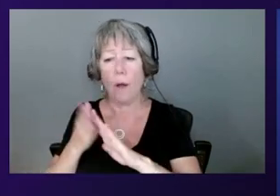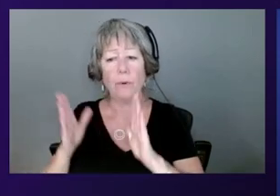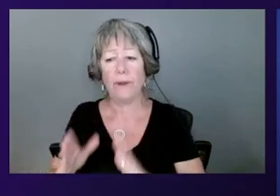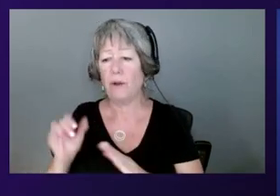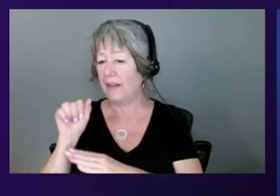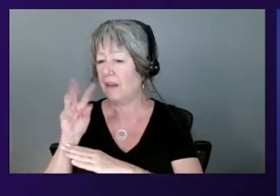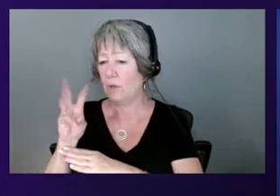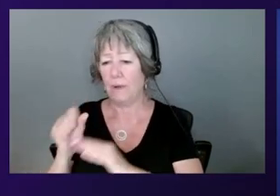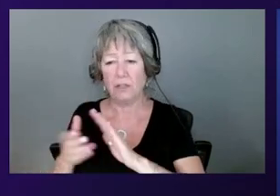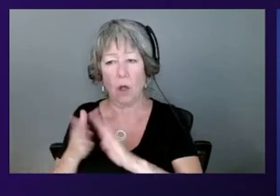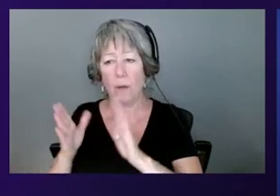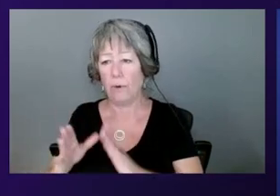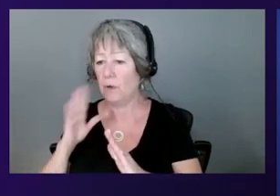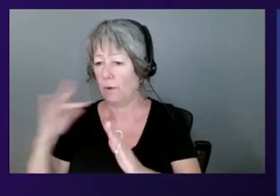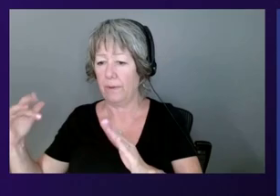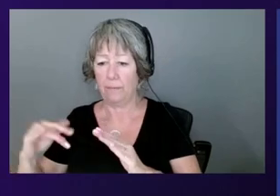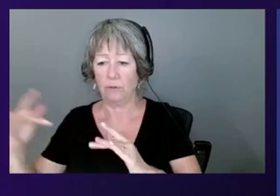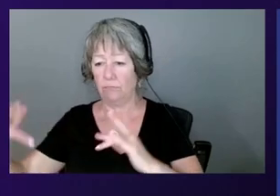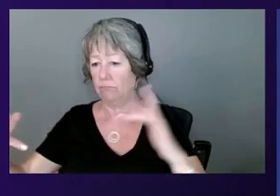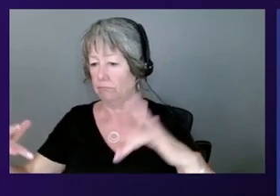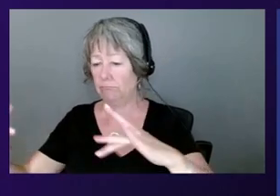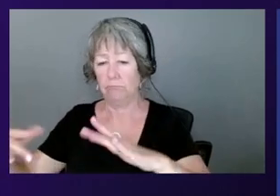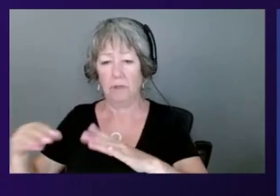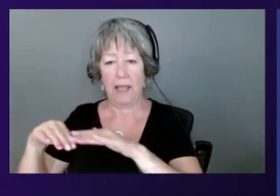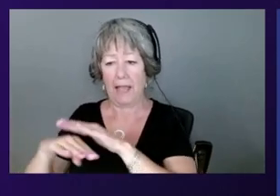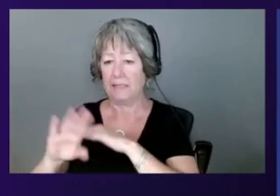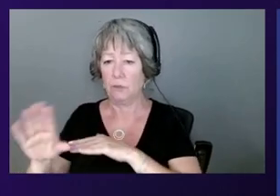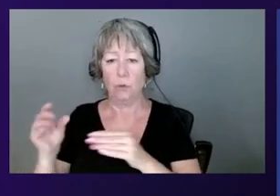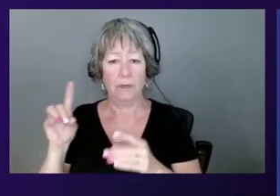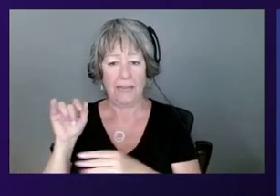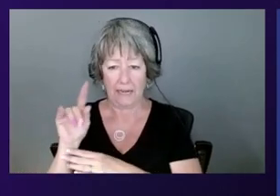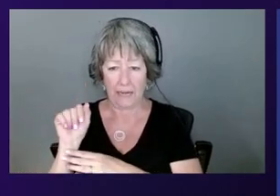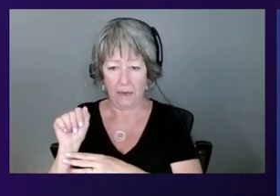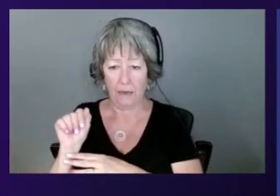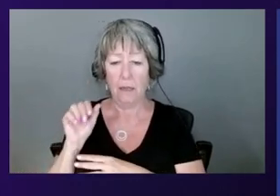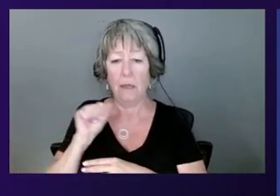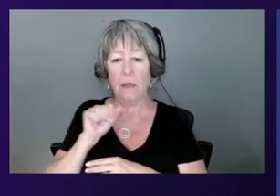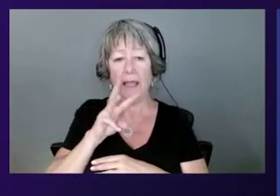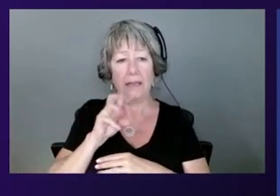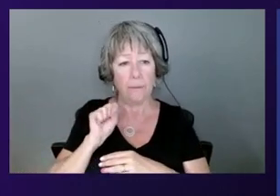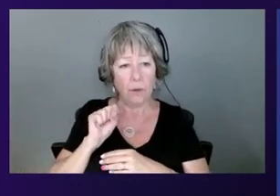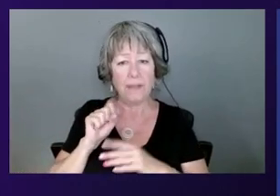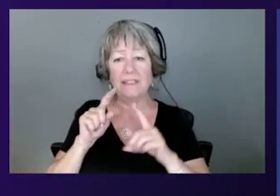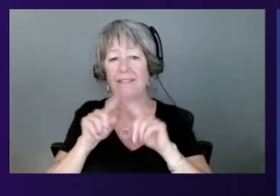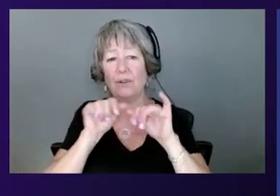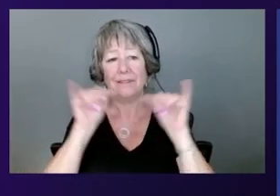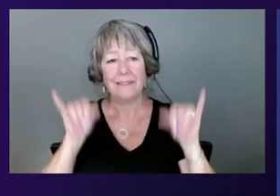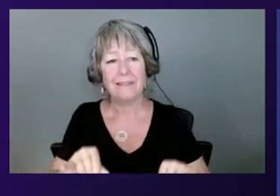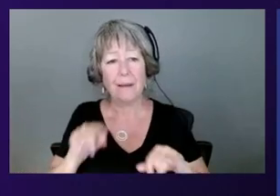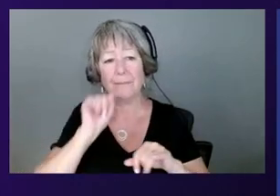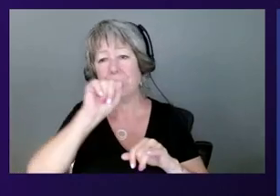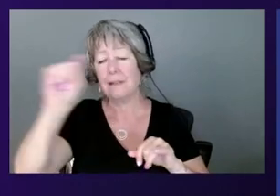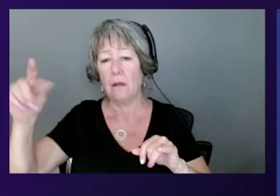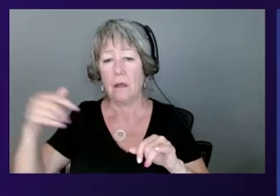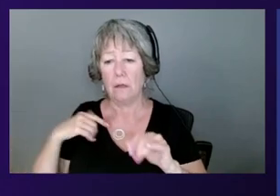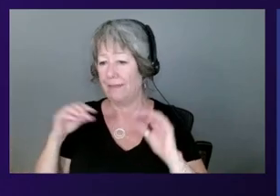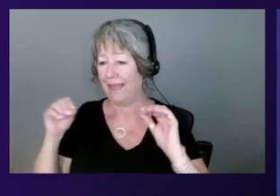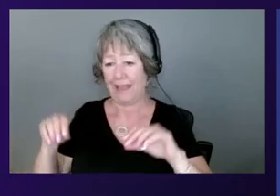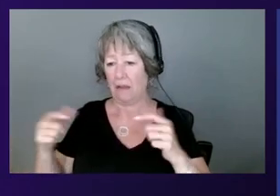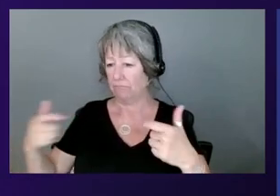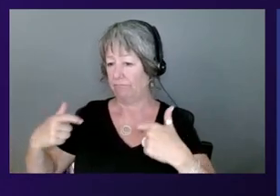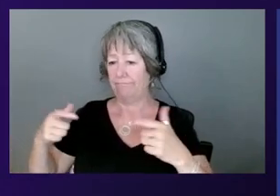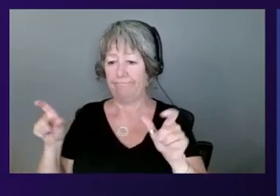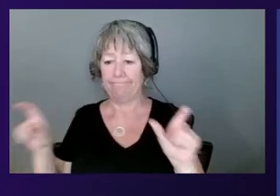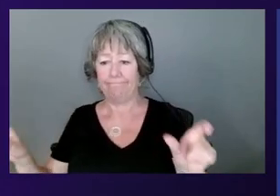a typical data center, you know, not in AWS, this type of systems would have the ability to SSH, to debug,